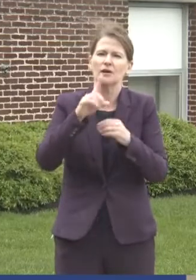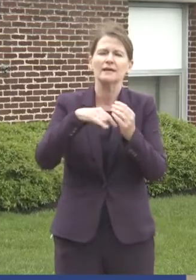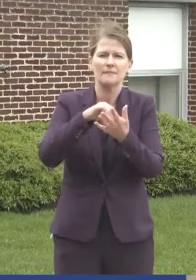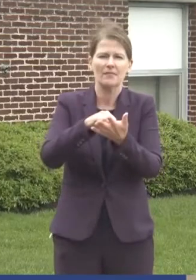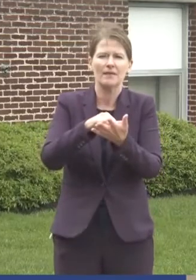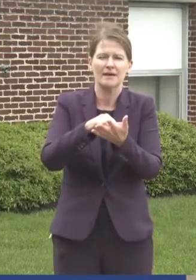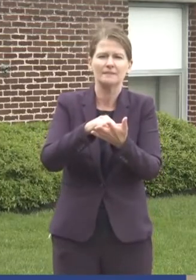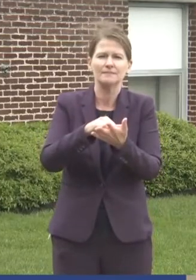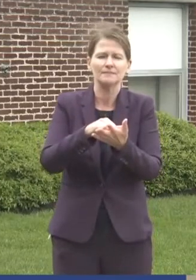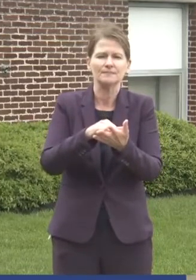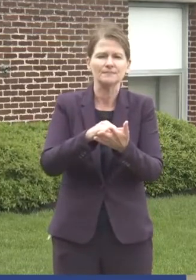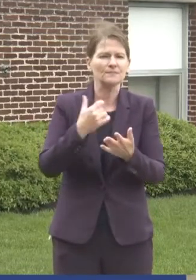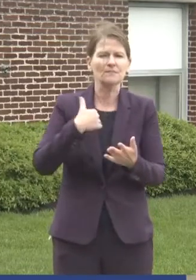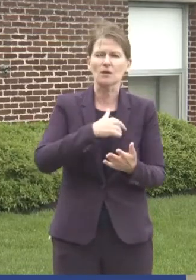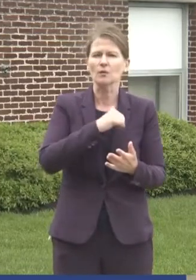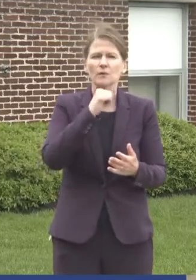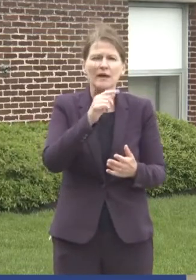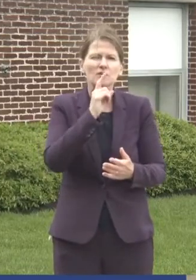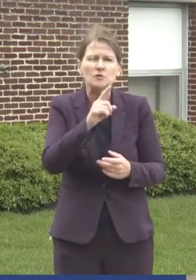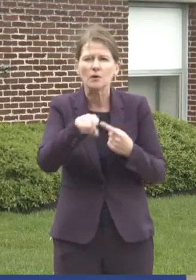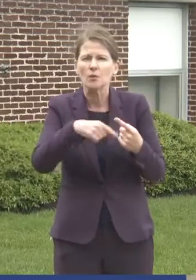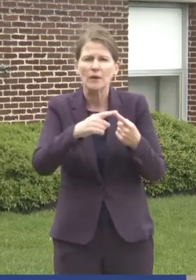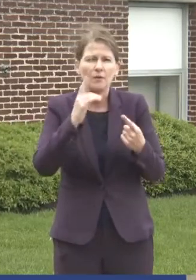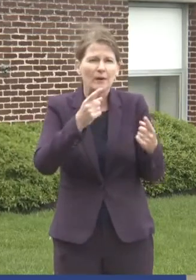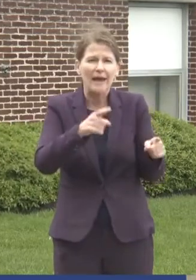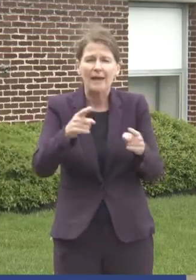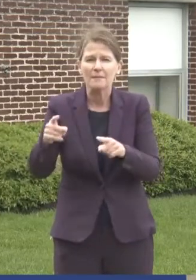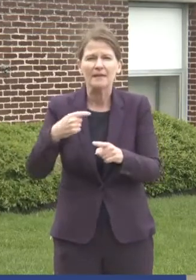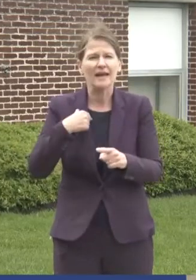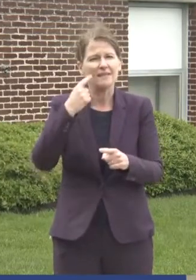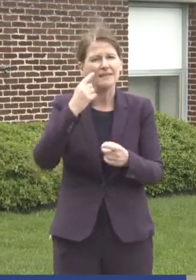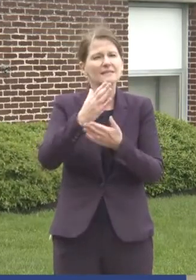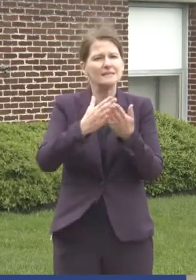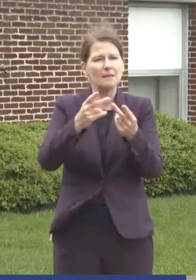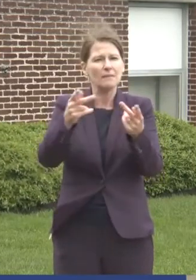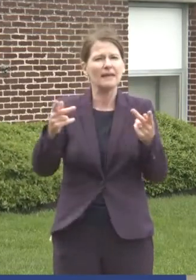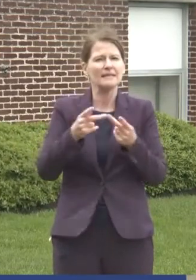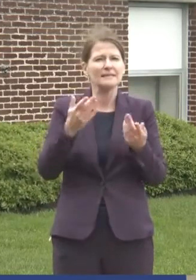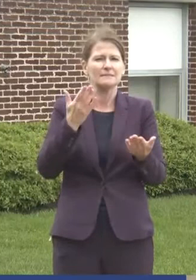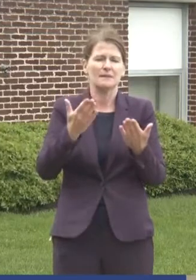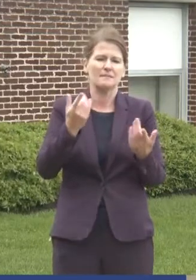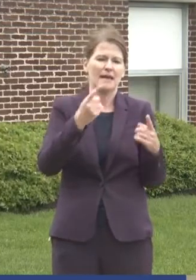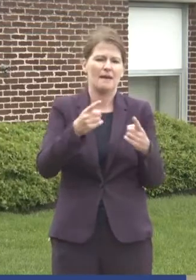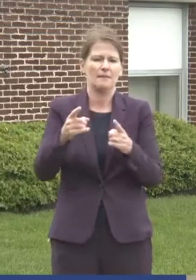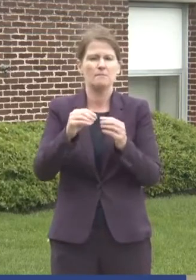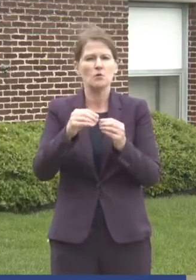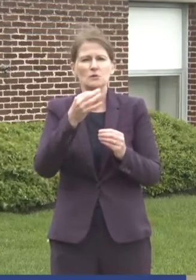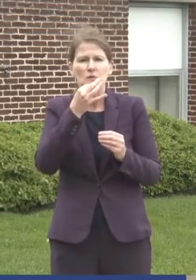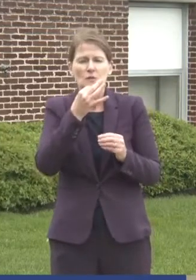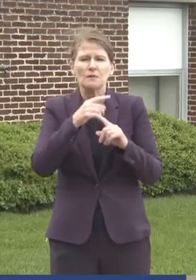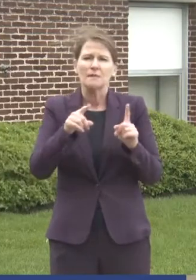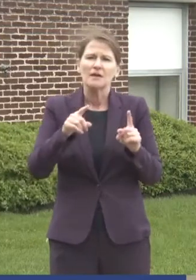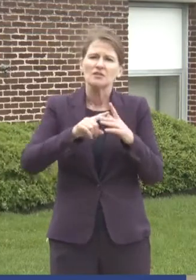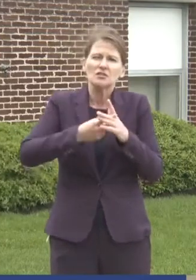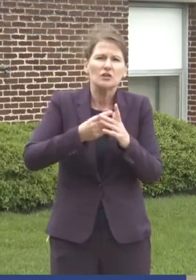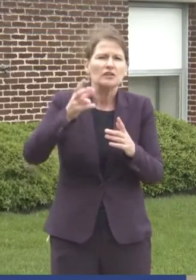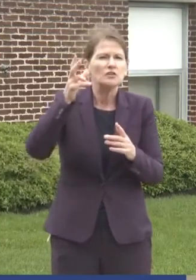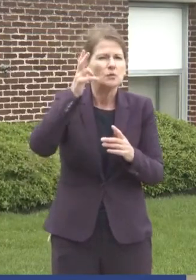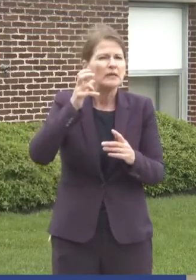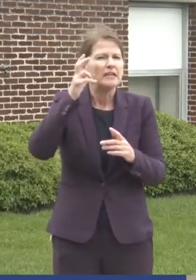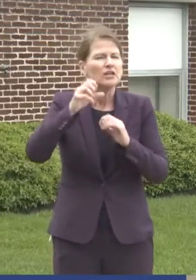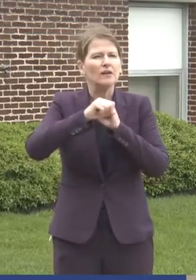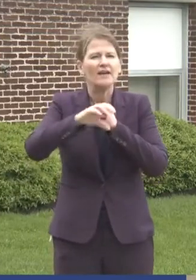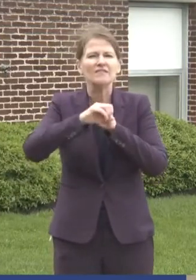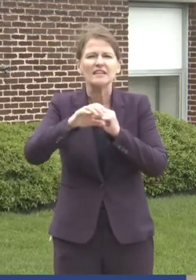you know, we weren't sure when it was going to happen. I think in some places it's happened maybe sooner, but you're starting to hear advertisements in